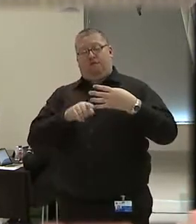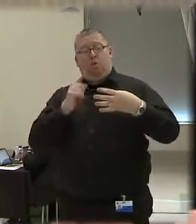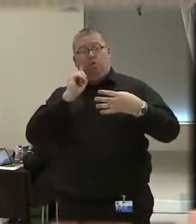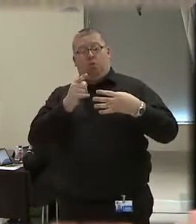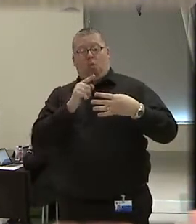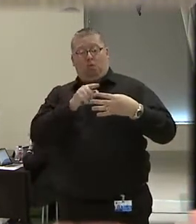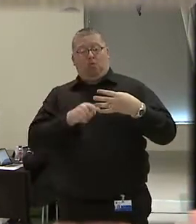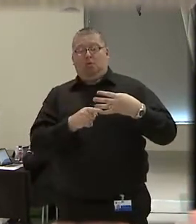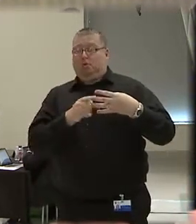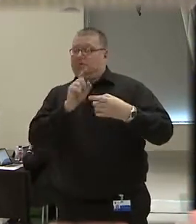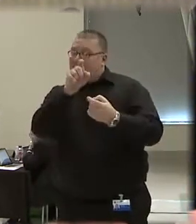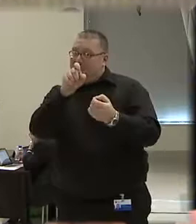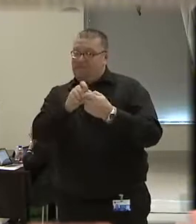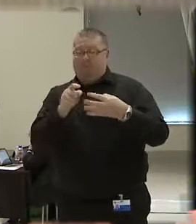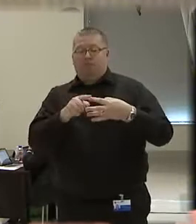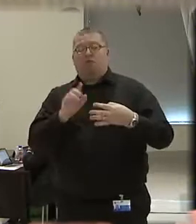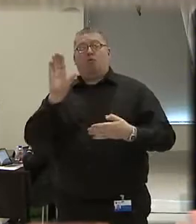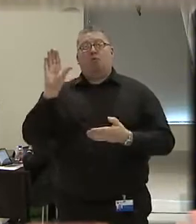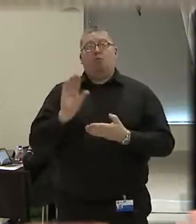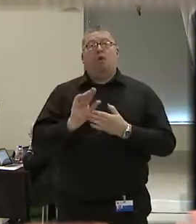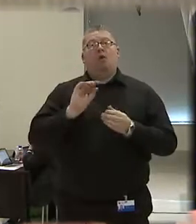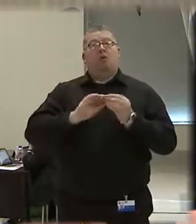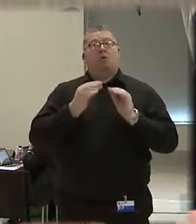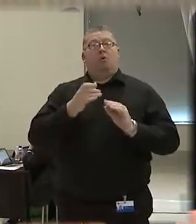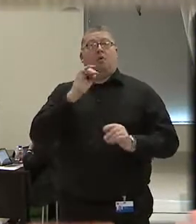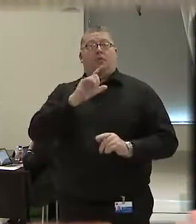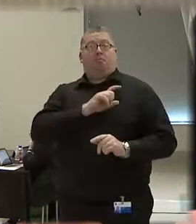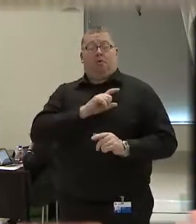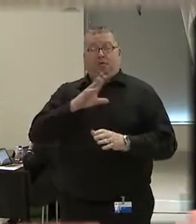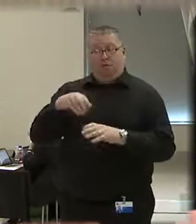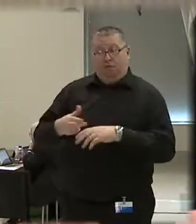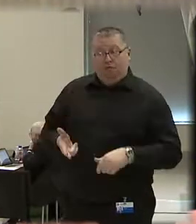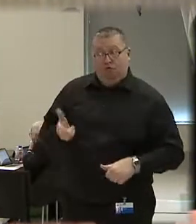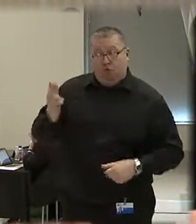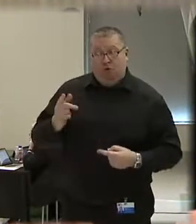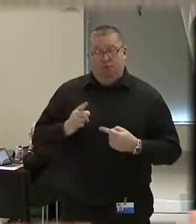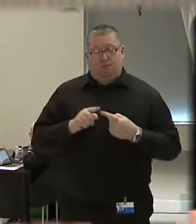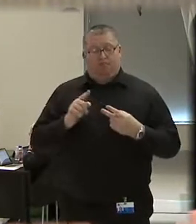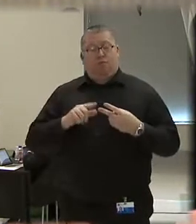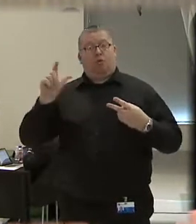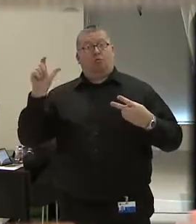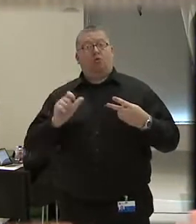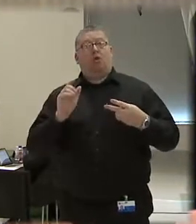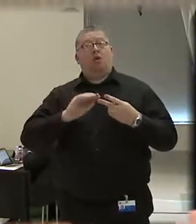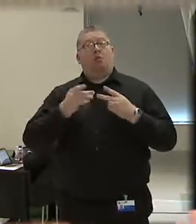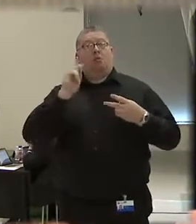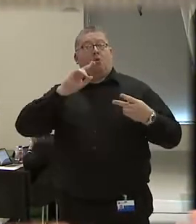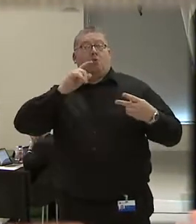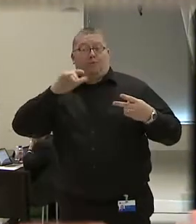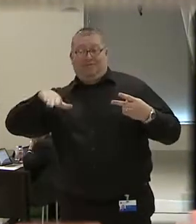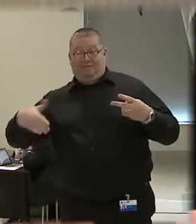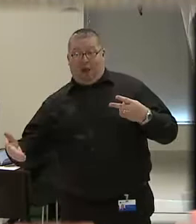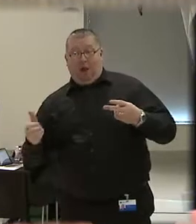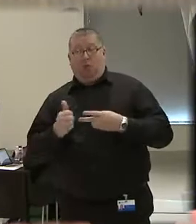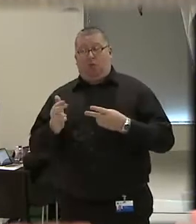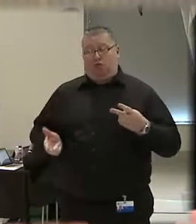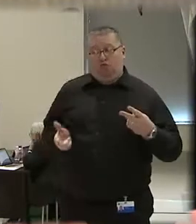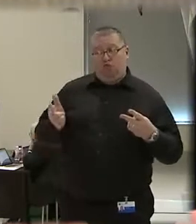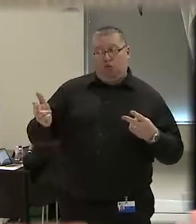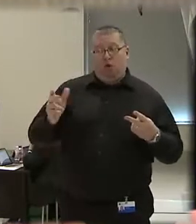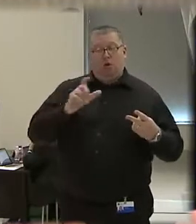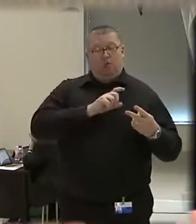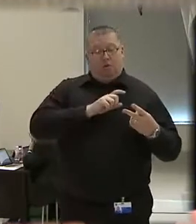four narrow goals. Reduce the number of officer-involved shootings. Reduce the number of persons killed as a result of officer-involved shootings.